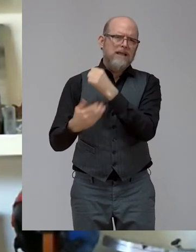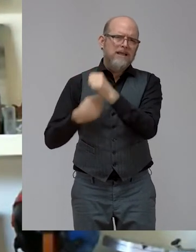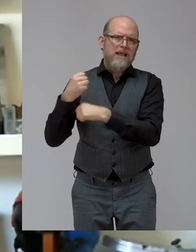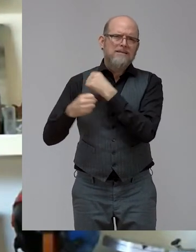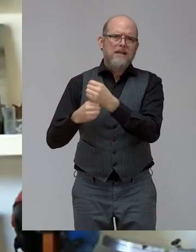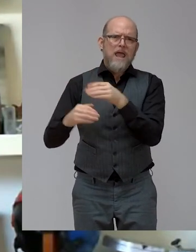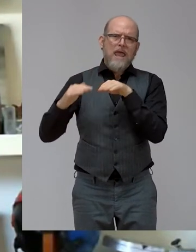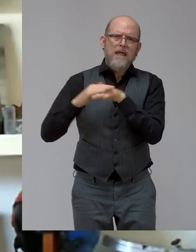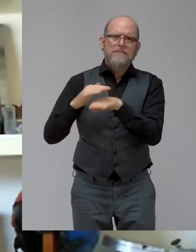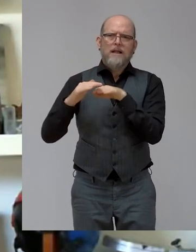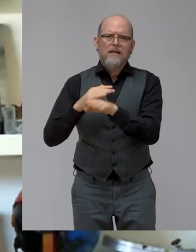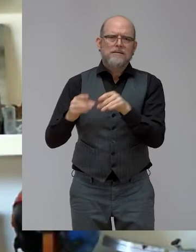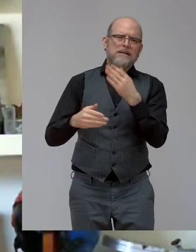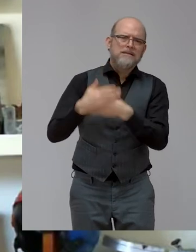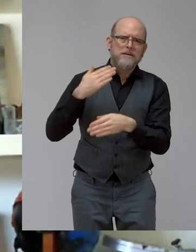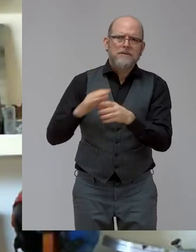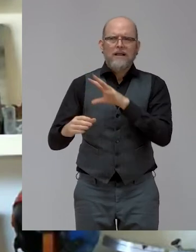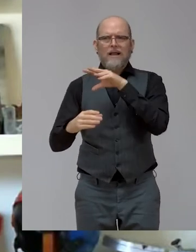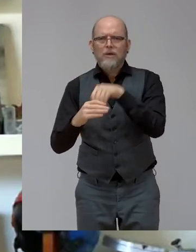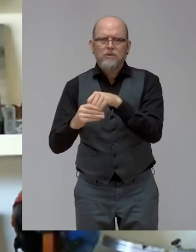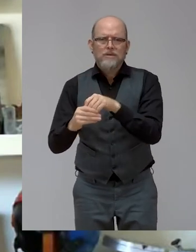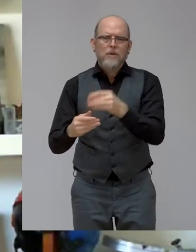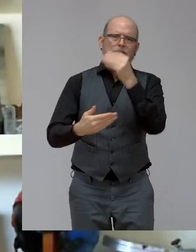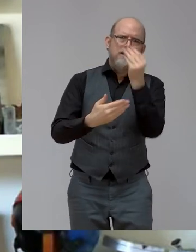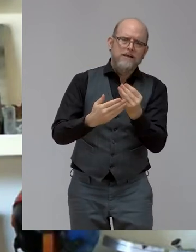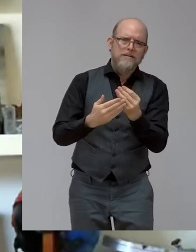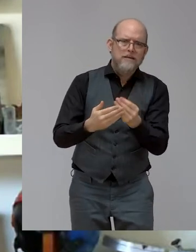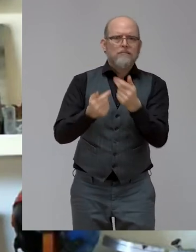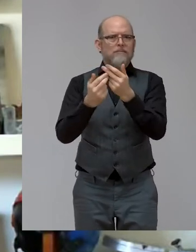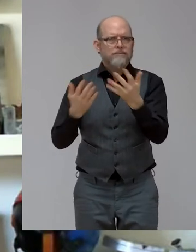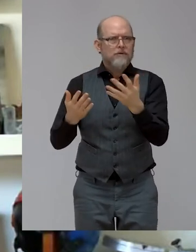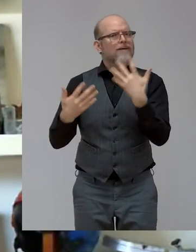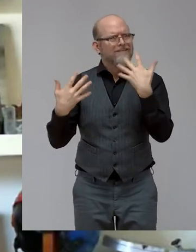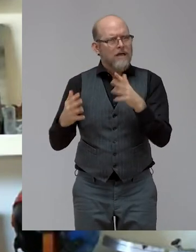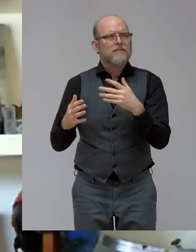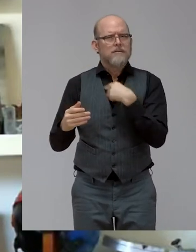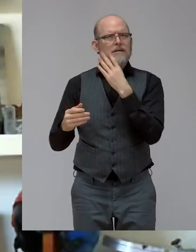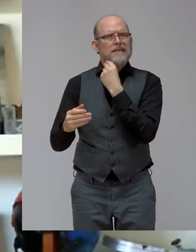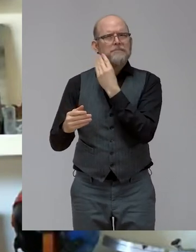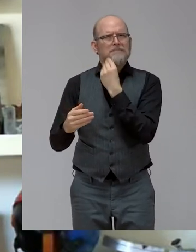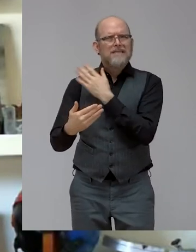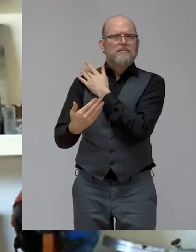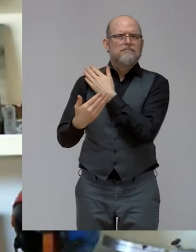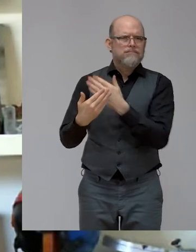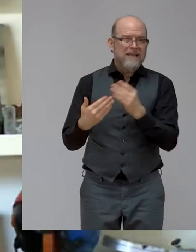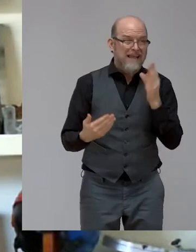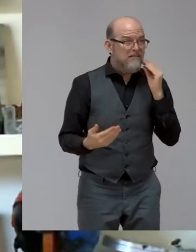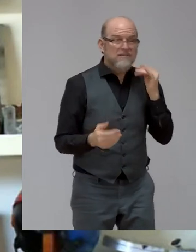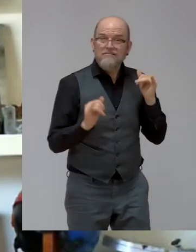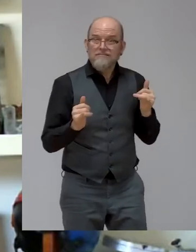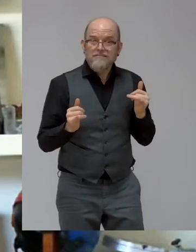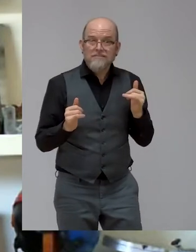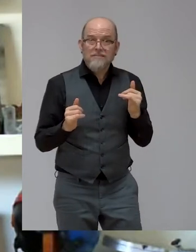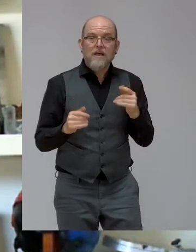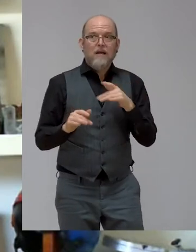disabilities, inclusion, design. So we have a lot of experience and